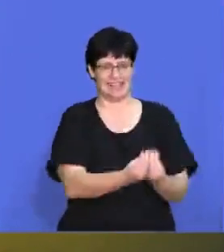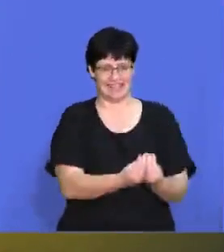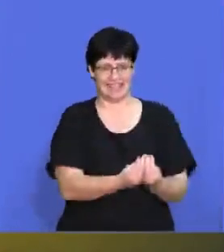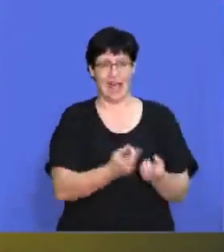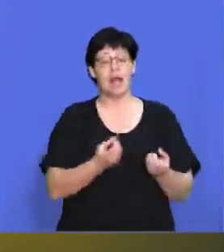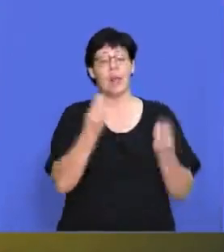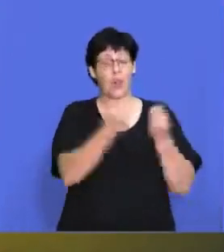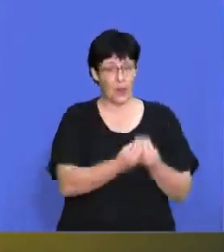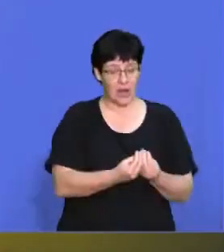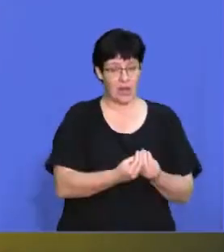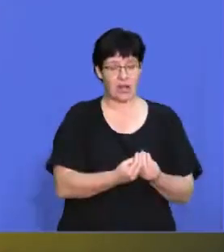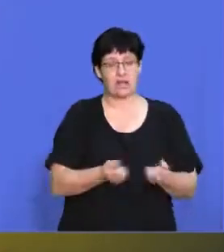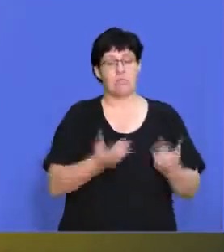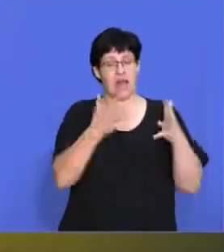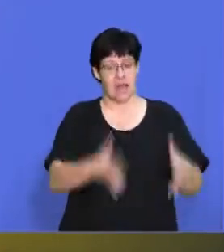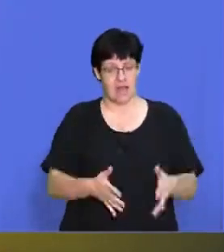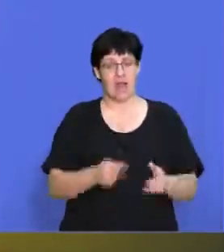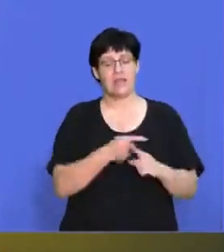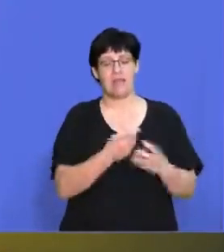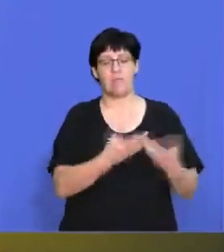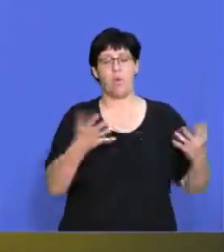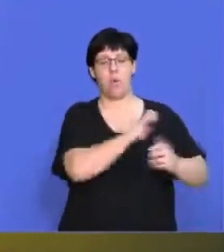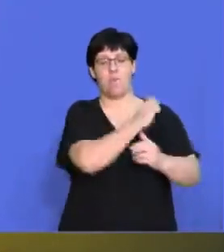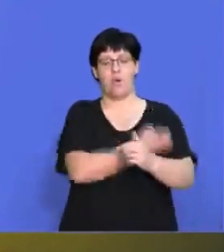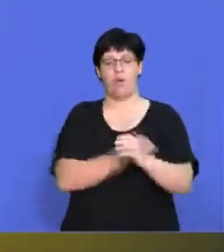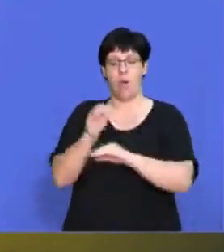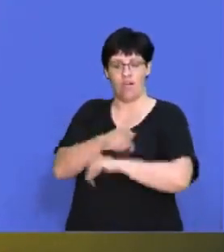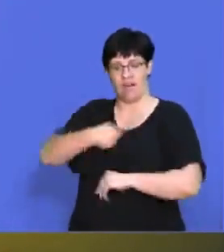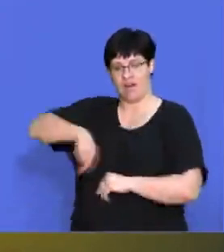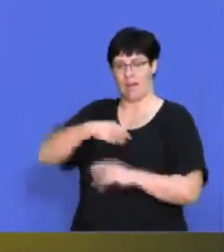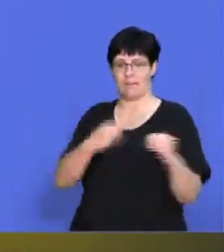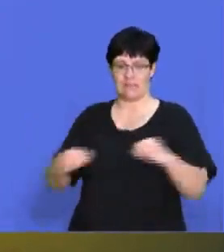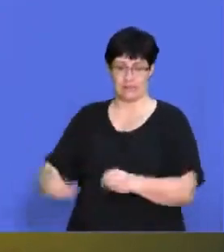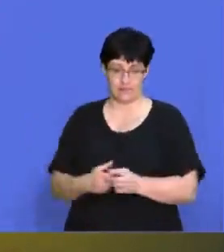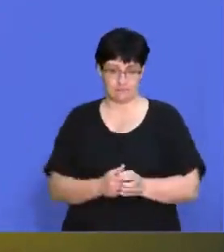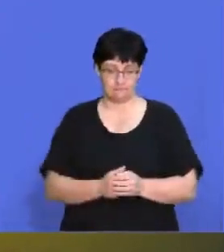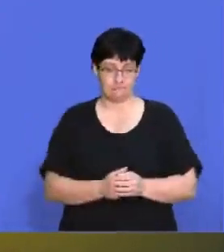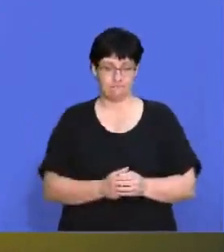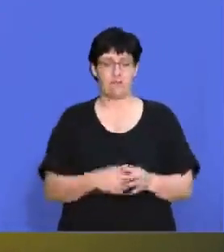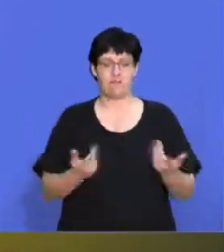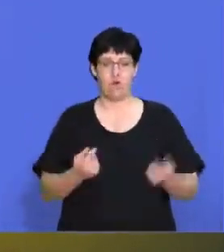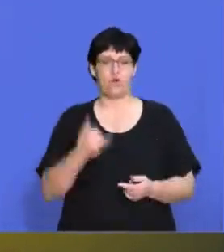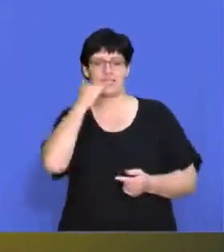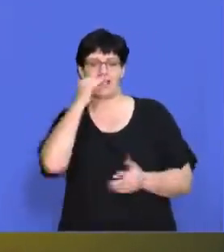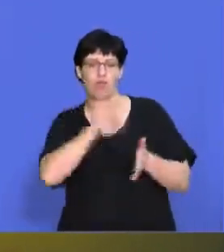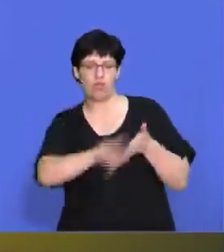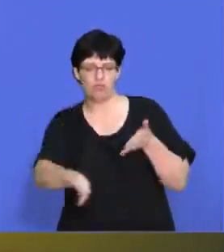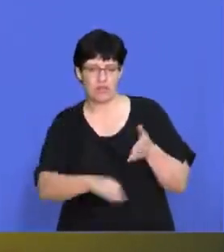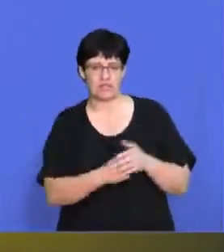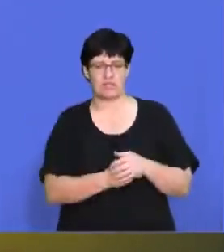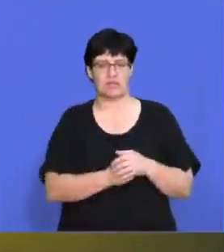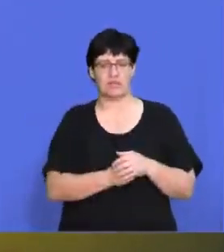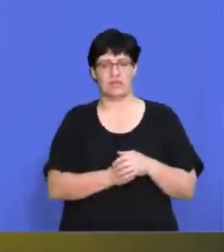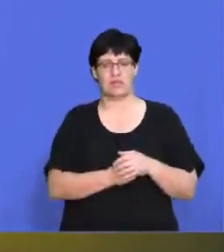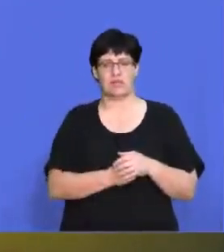they're going to have a lot more power over us. If you look at in terms of cell phone contracts, there's a very